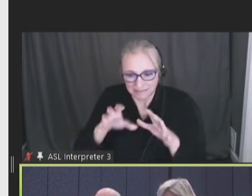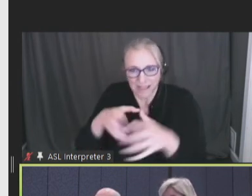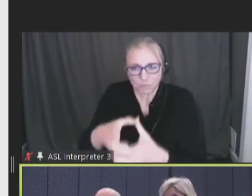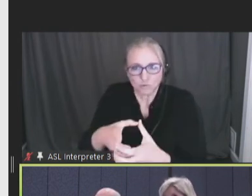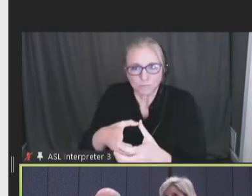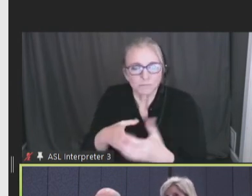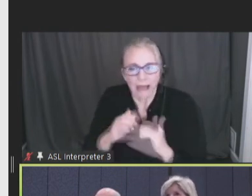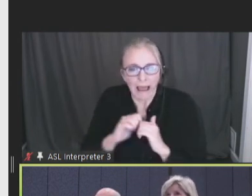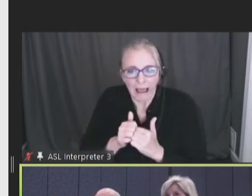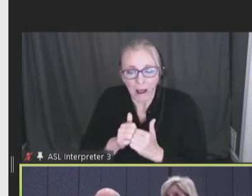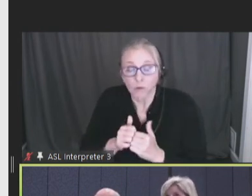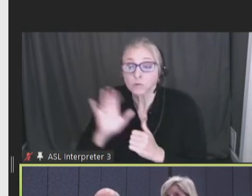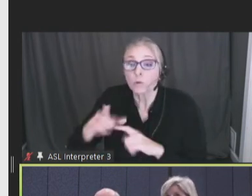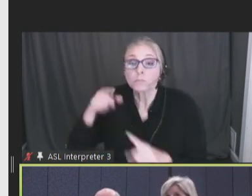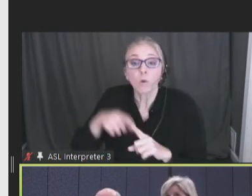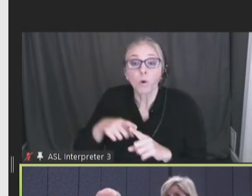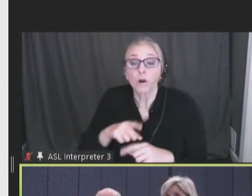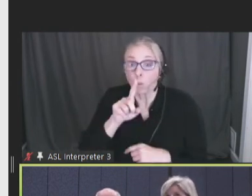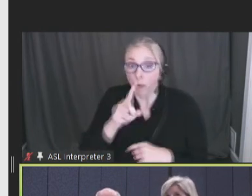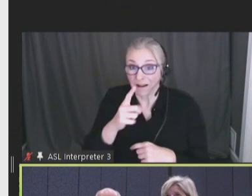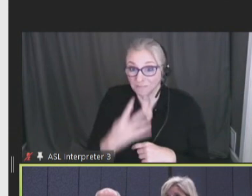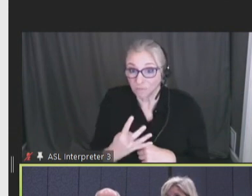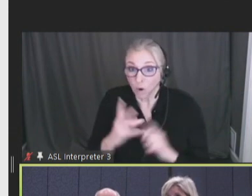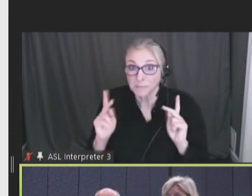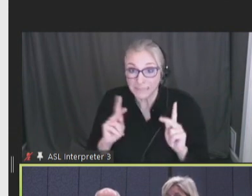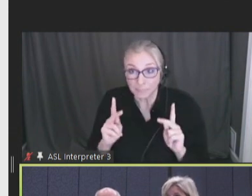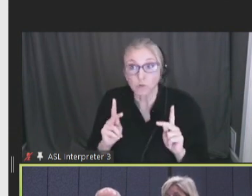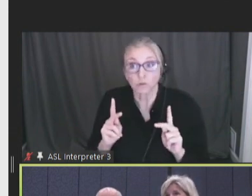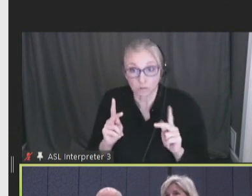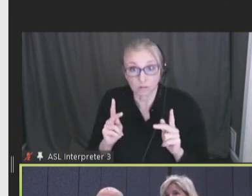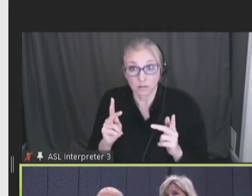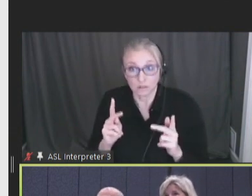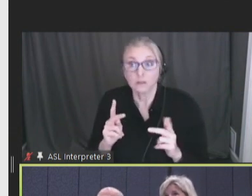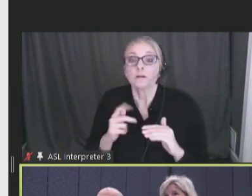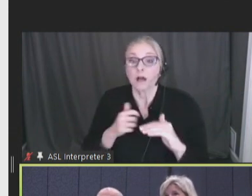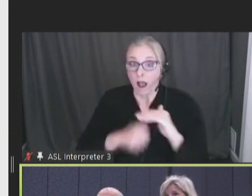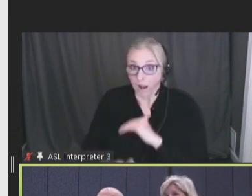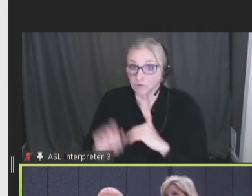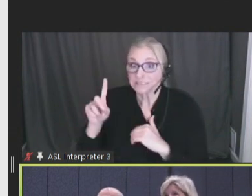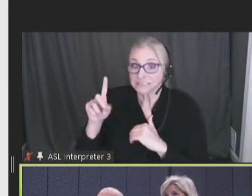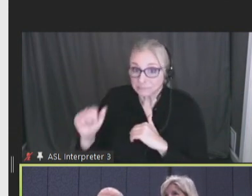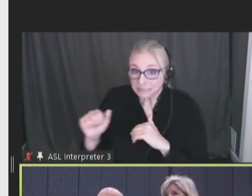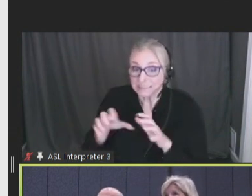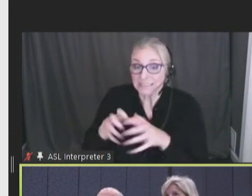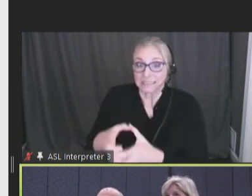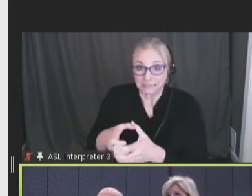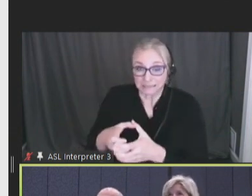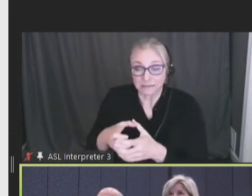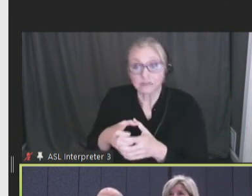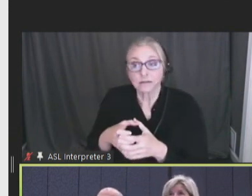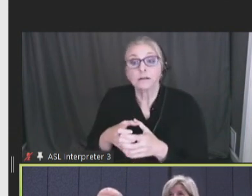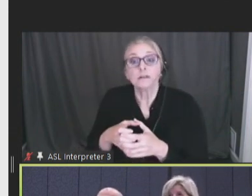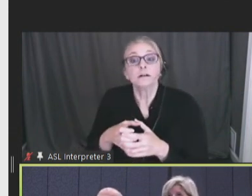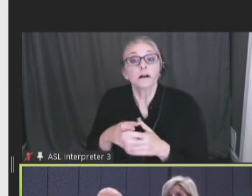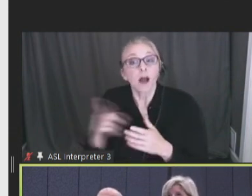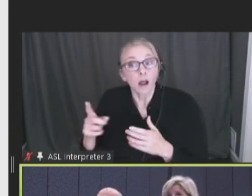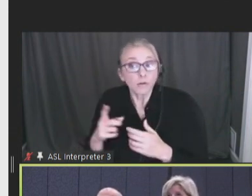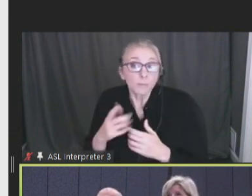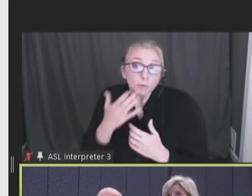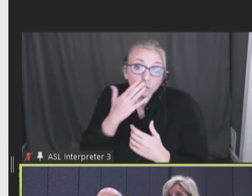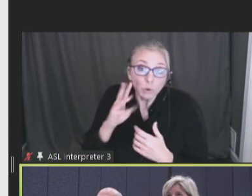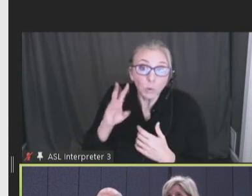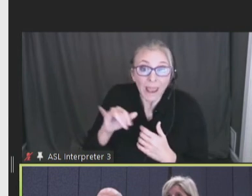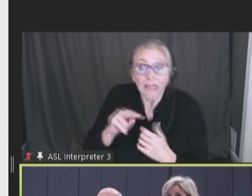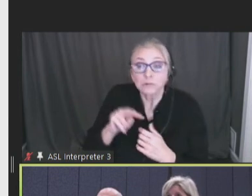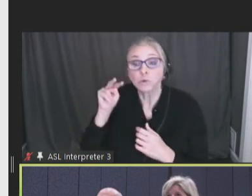to your point, when one in four people does fall into the disability category, are there also good ways to look